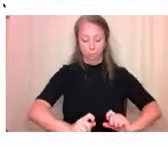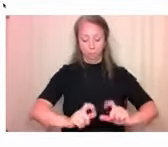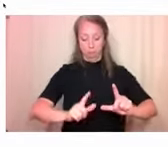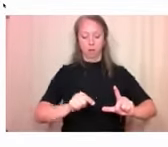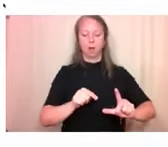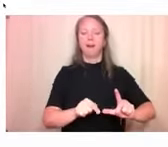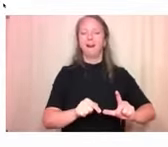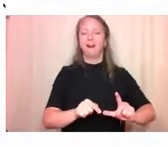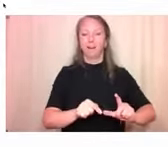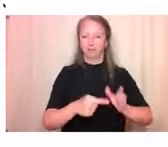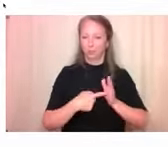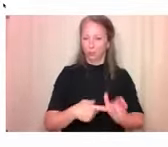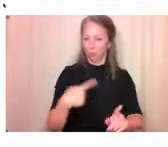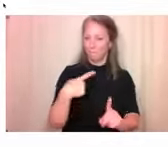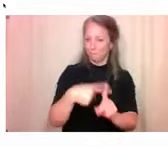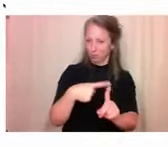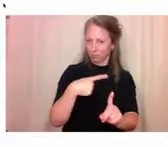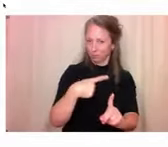feature.